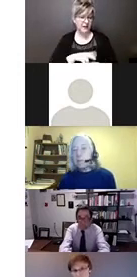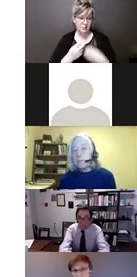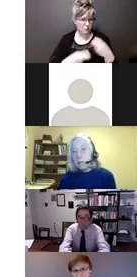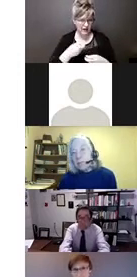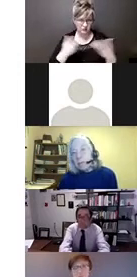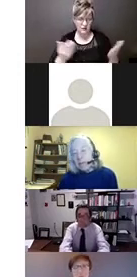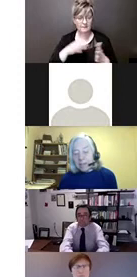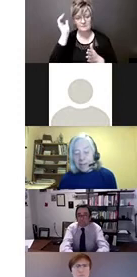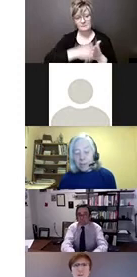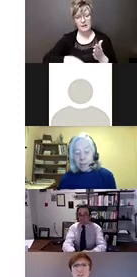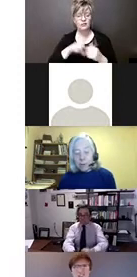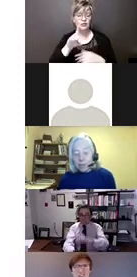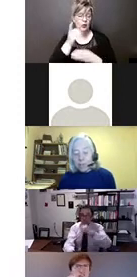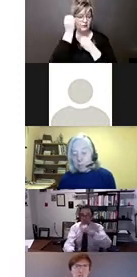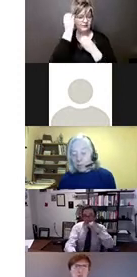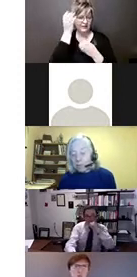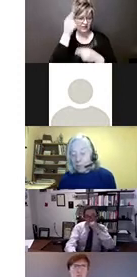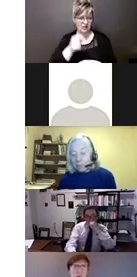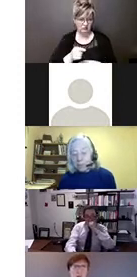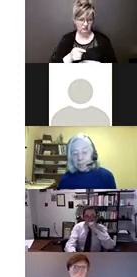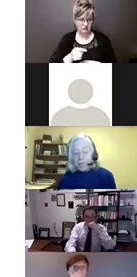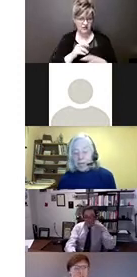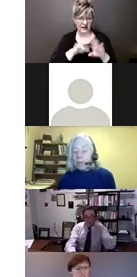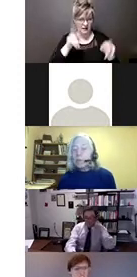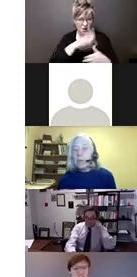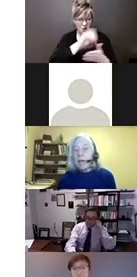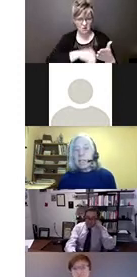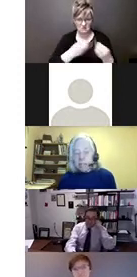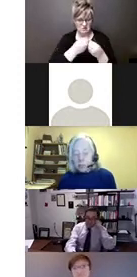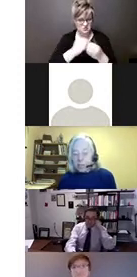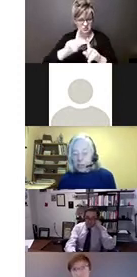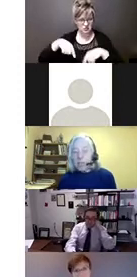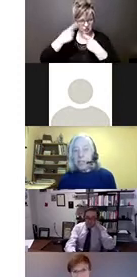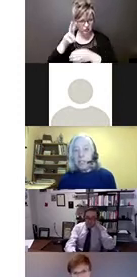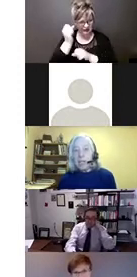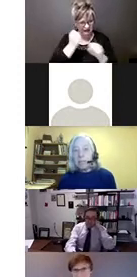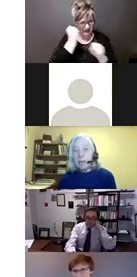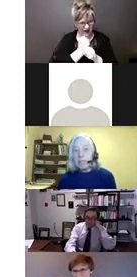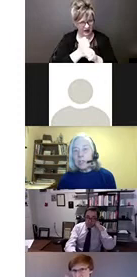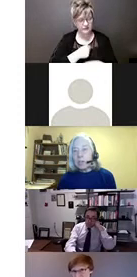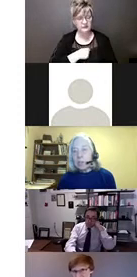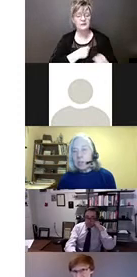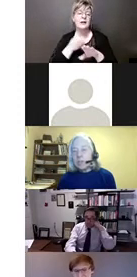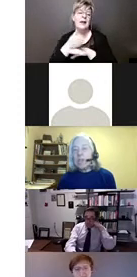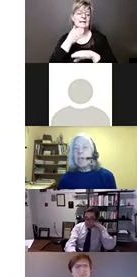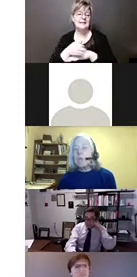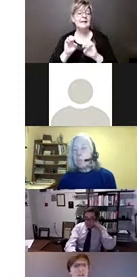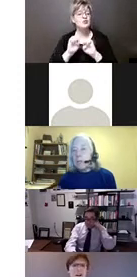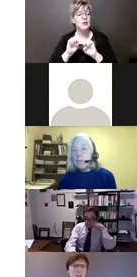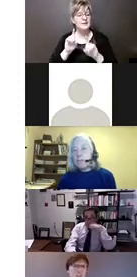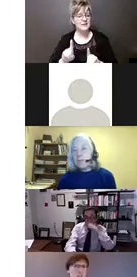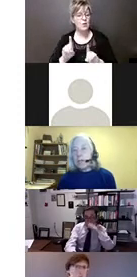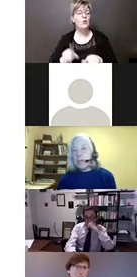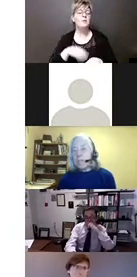government reports. That's after 30 years. Equitable access to education and public services were